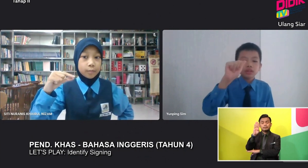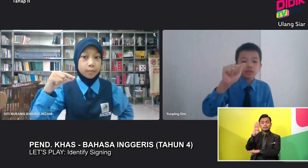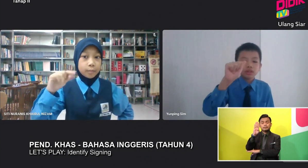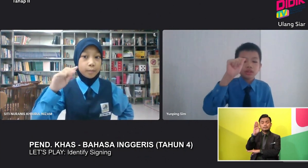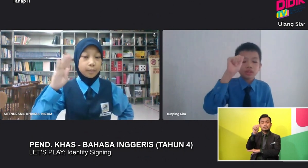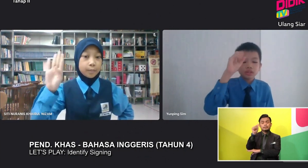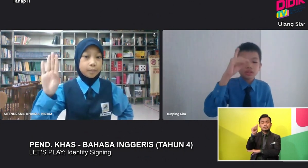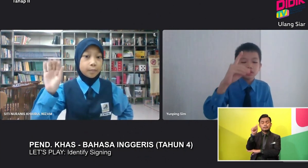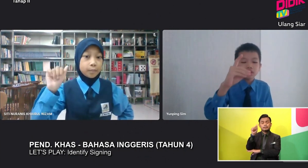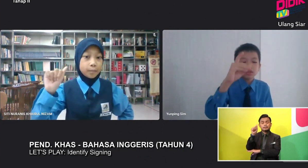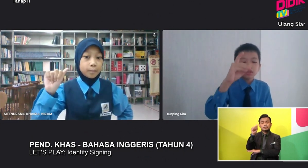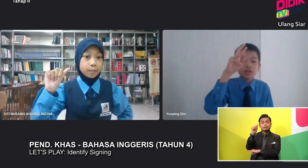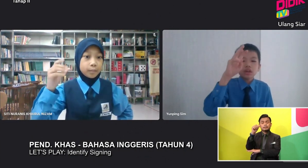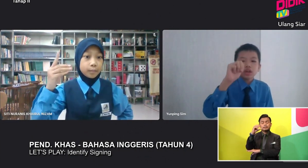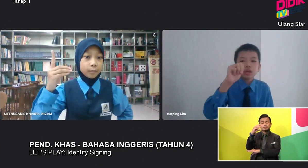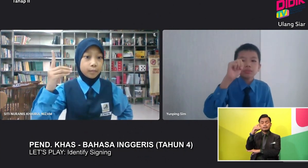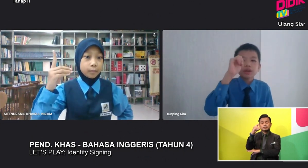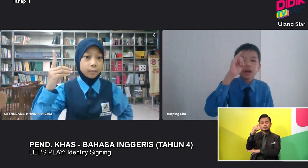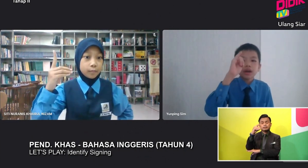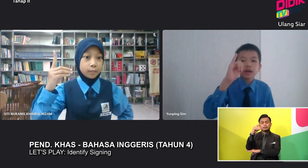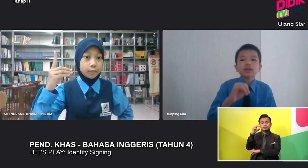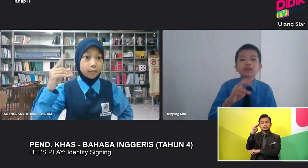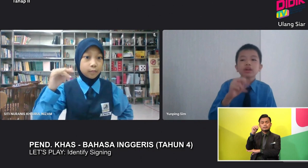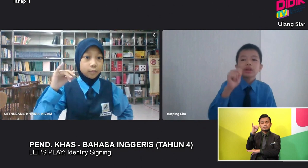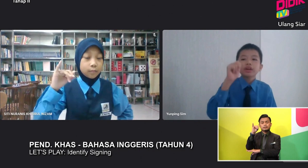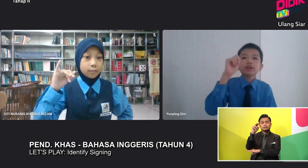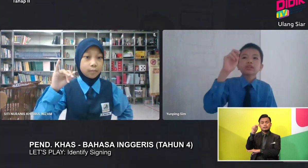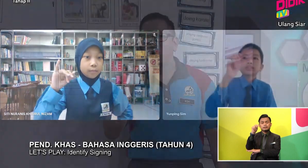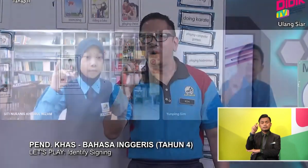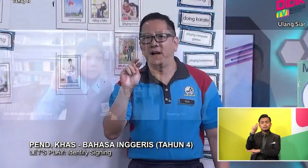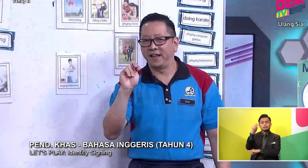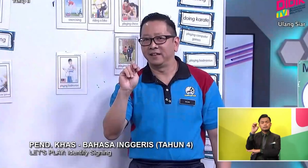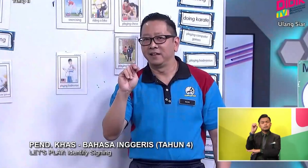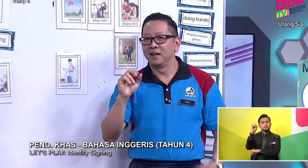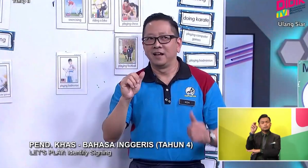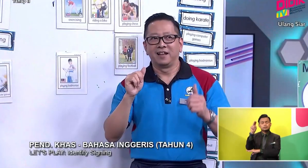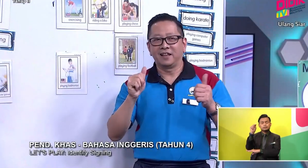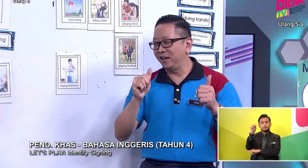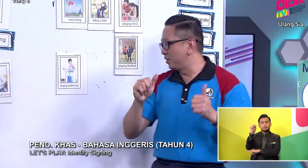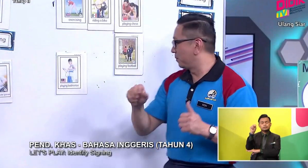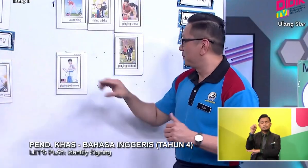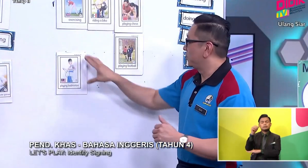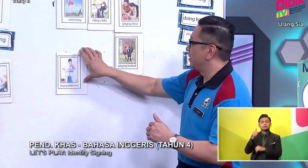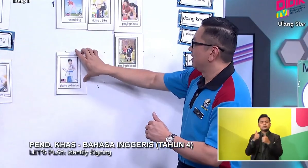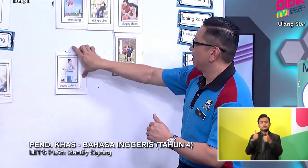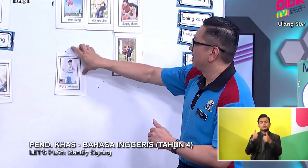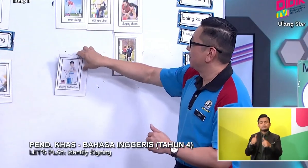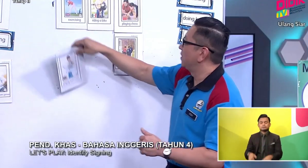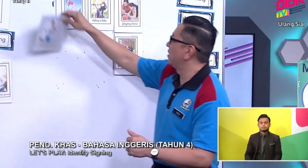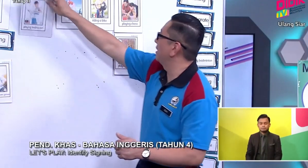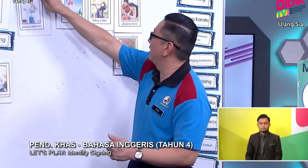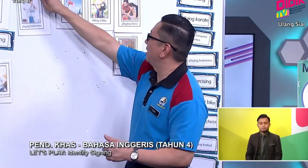M I N T O N Nice job. Children.